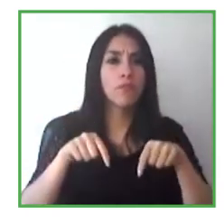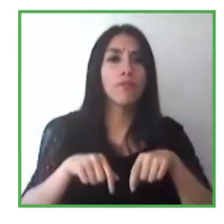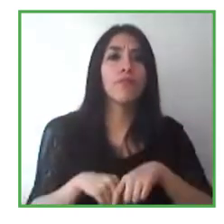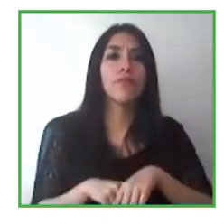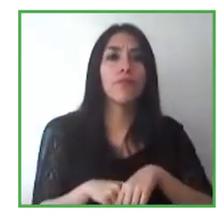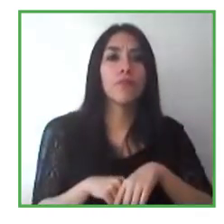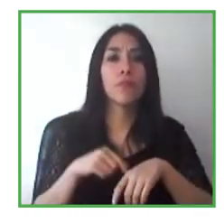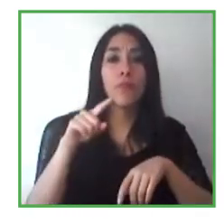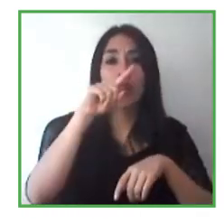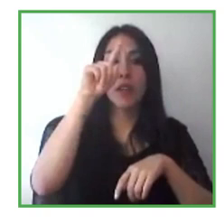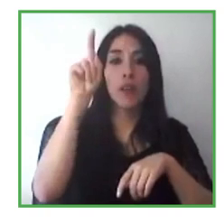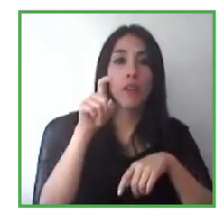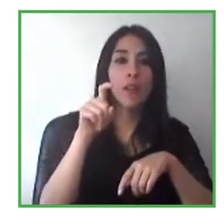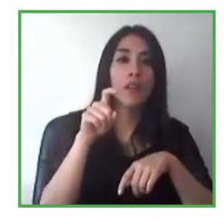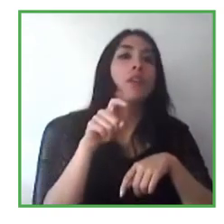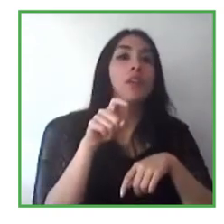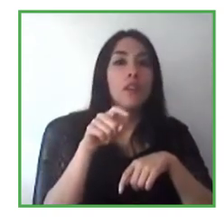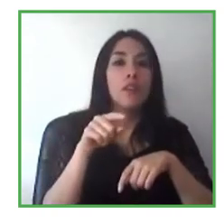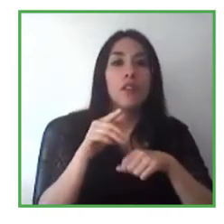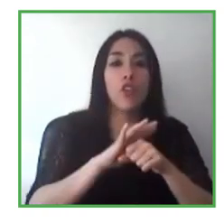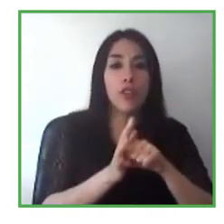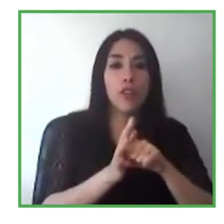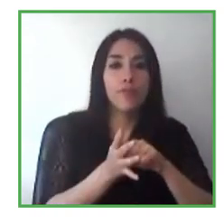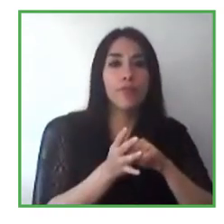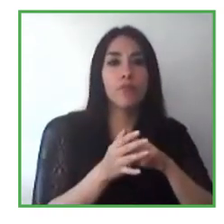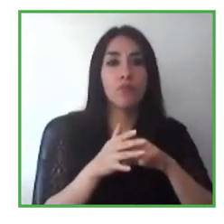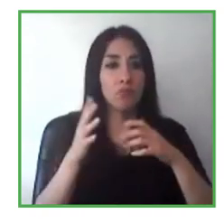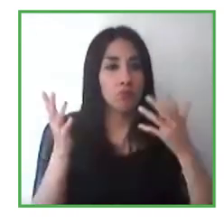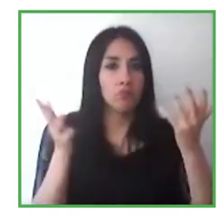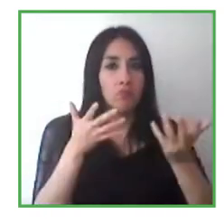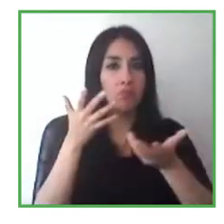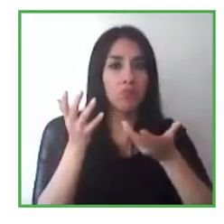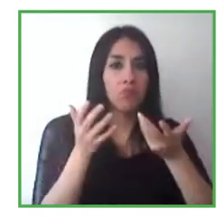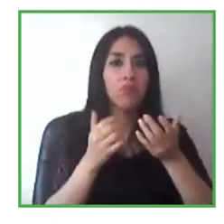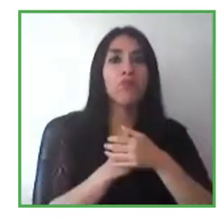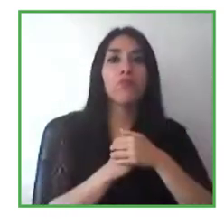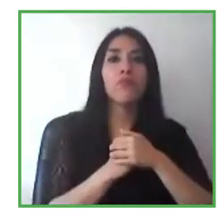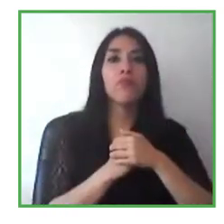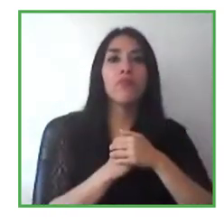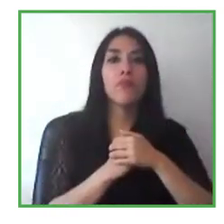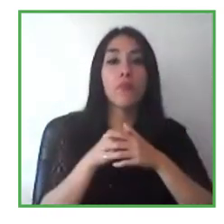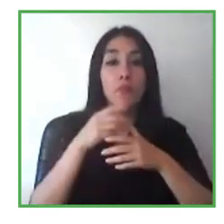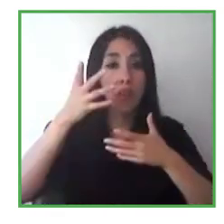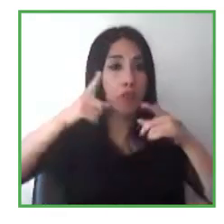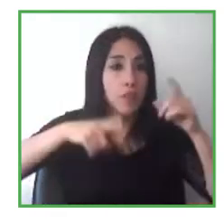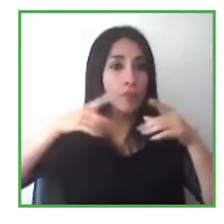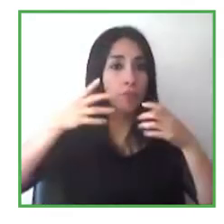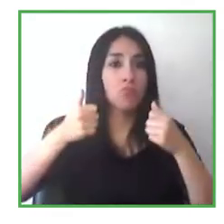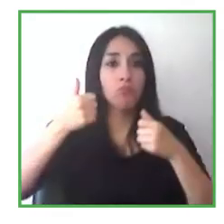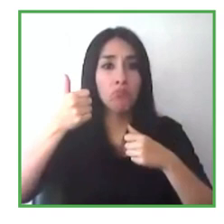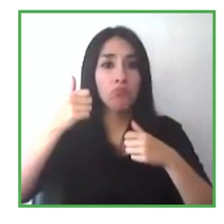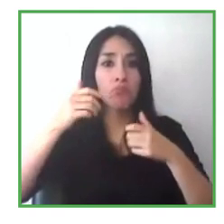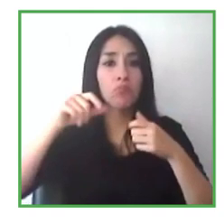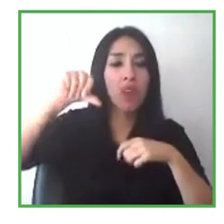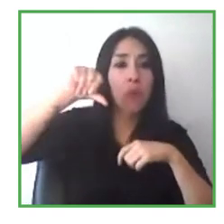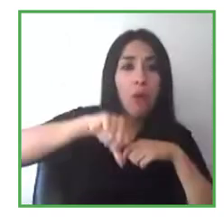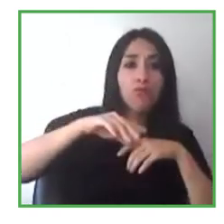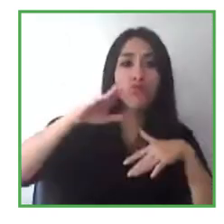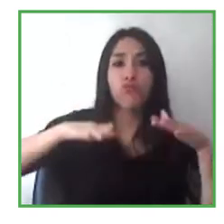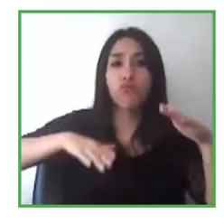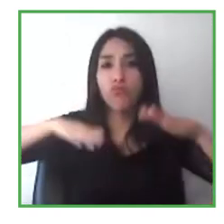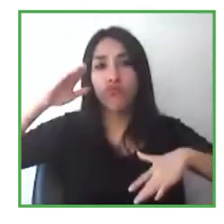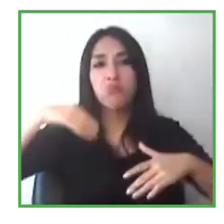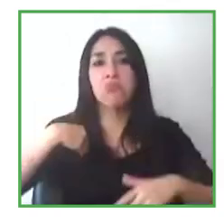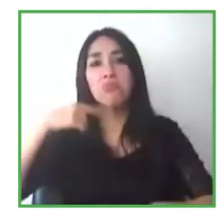bad. You know, as you just said, Dirk, I mean, there's both positive and negative here. I prefer to look at the glasses half full and look at the